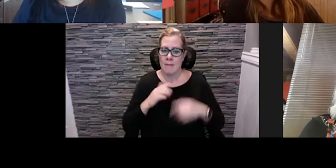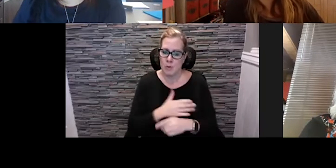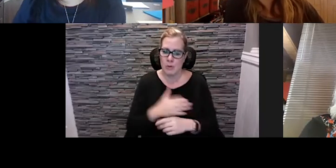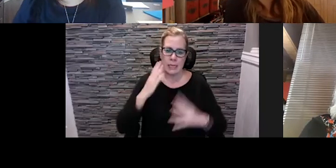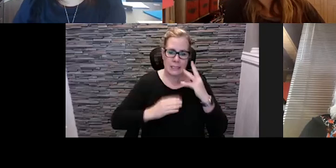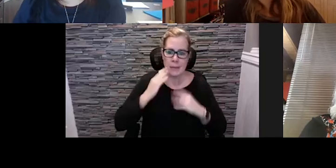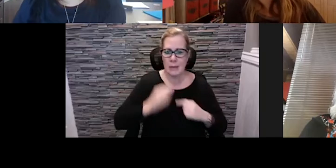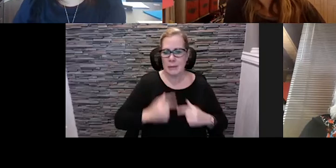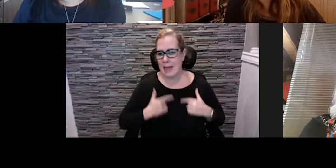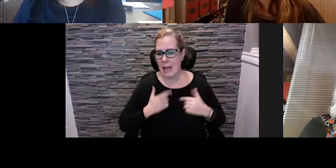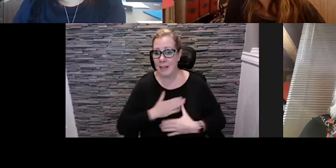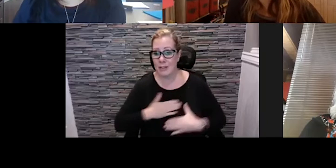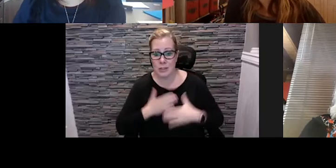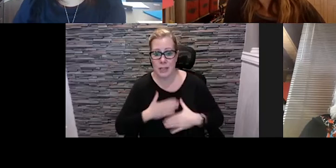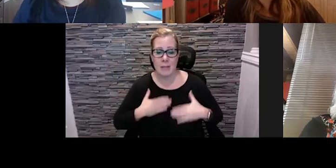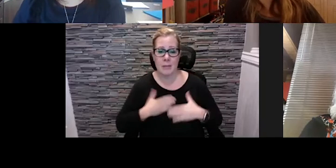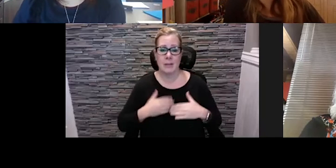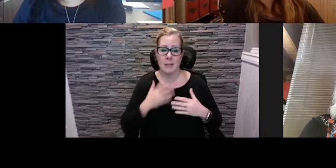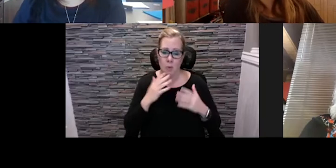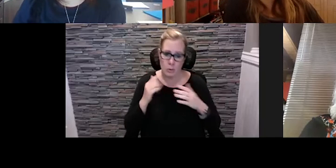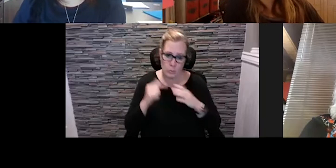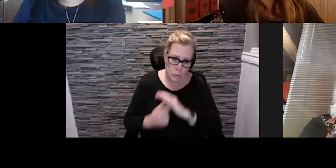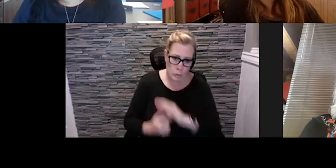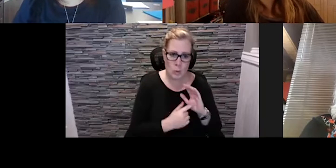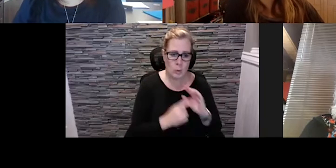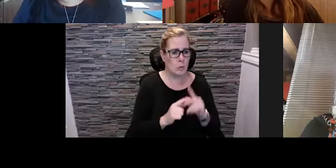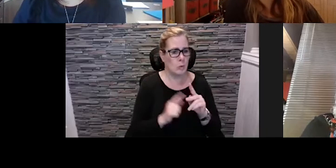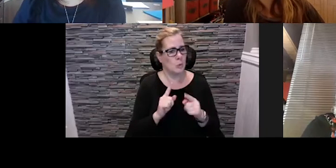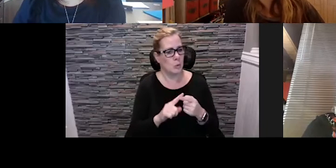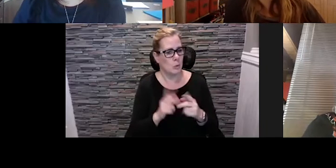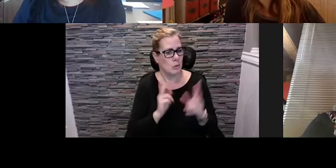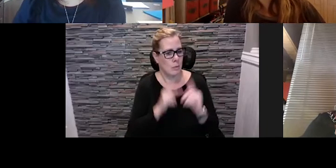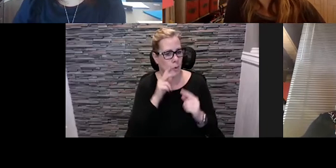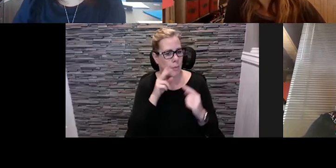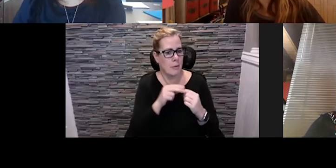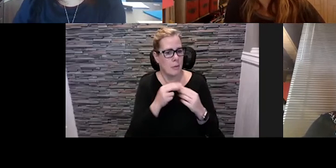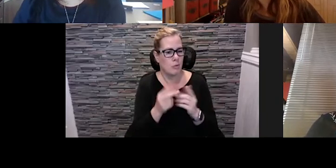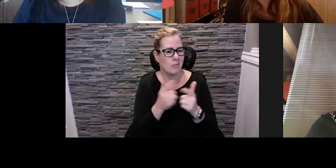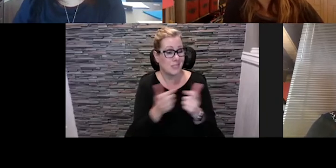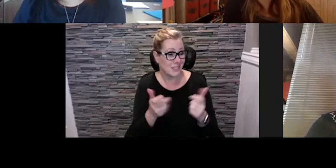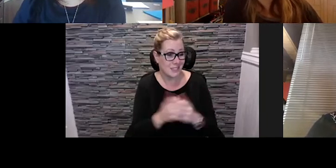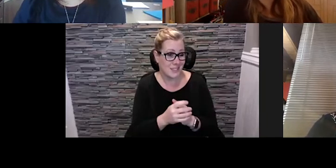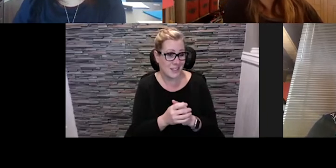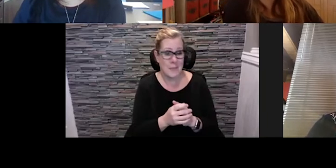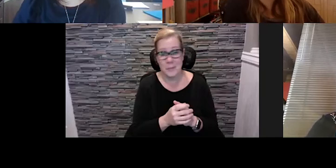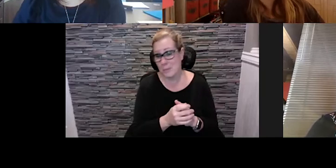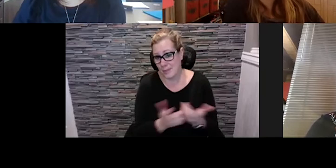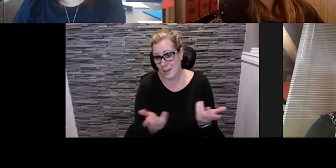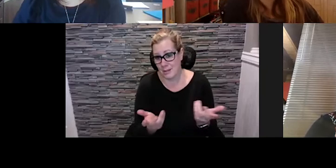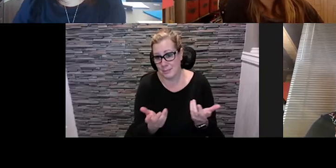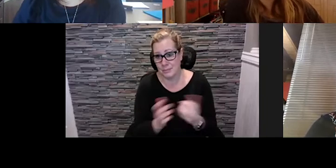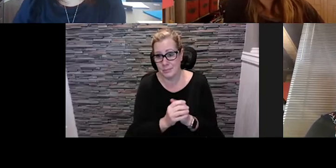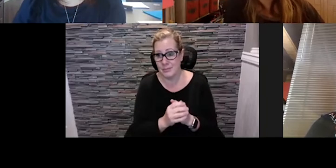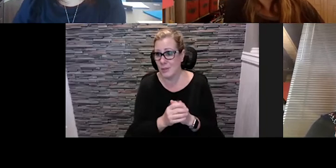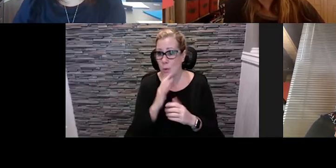and live entertainment experiences to uh the masses i guess in in this case where we can um at this point we can hit